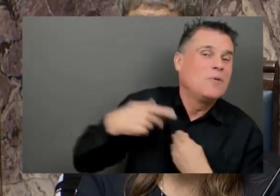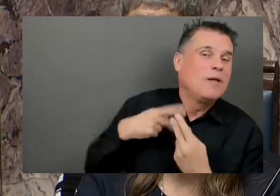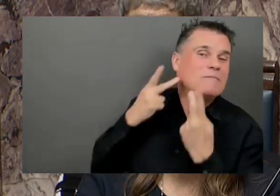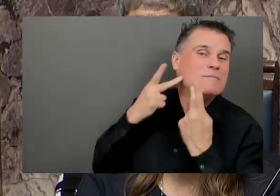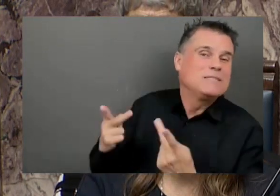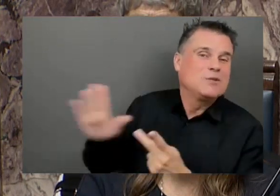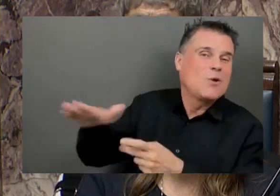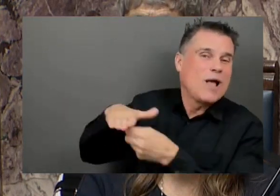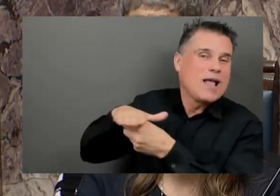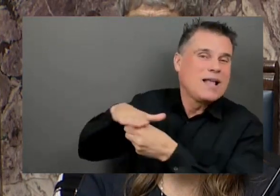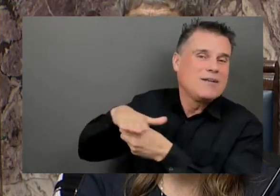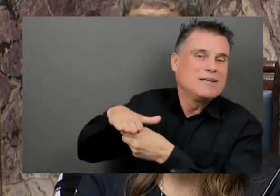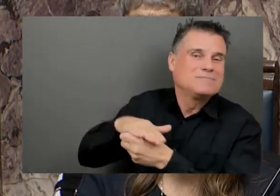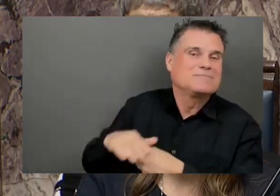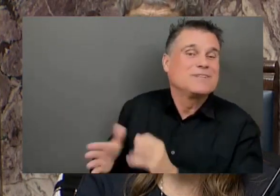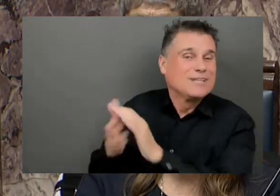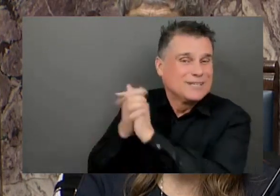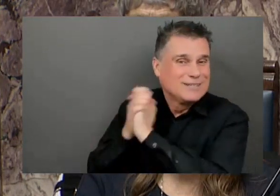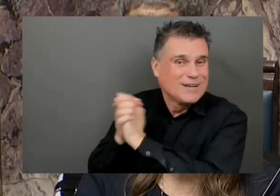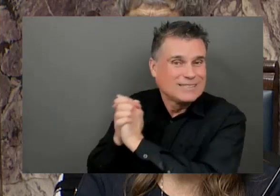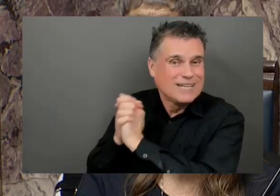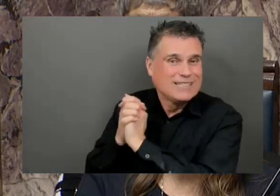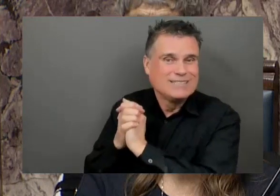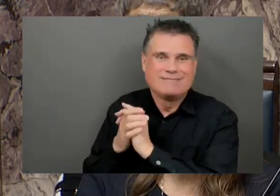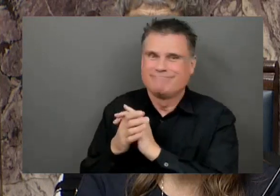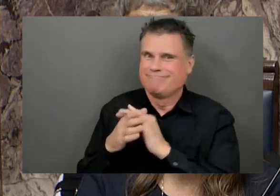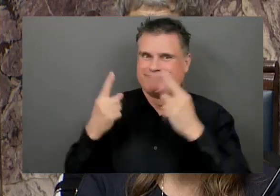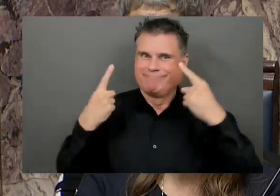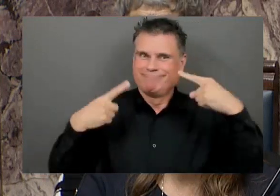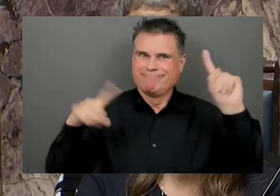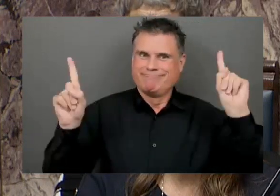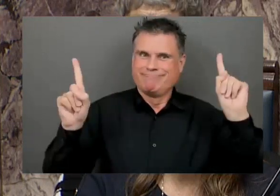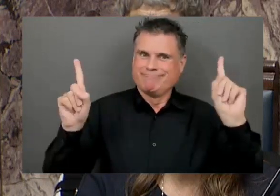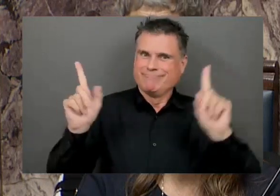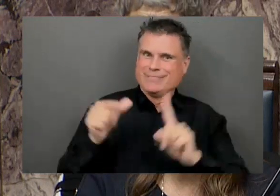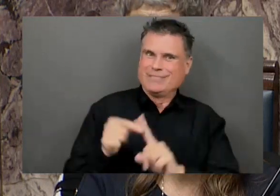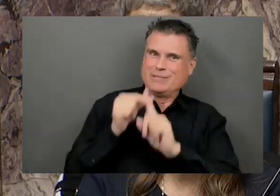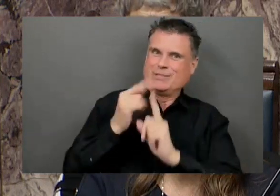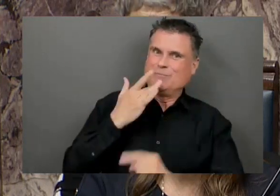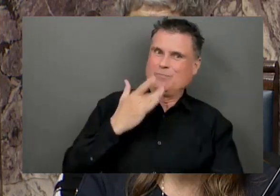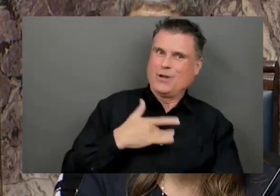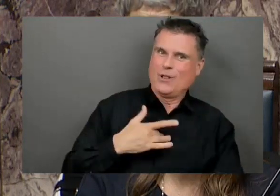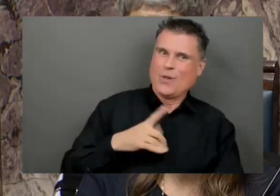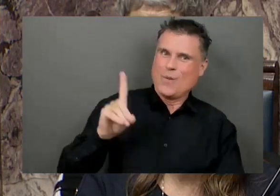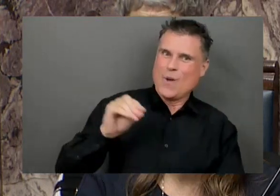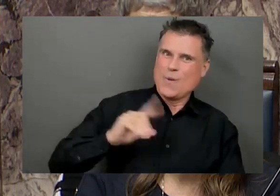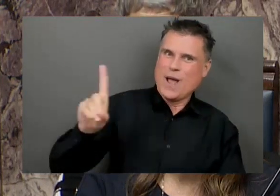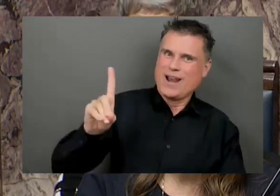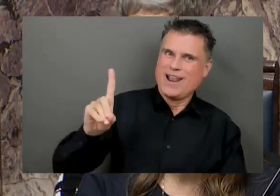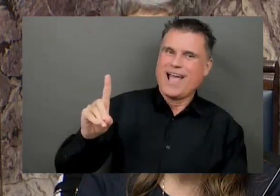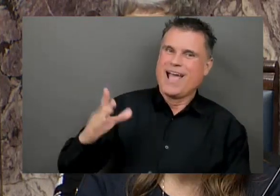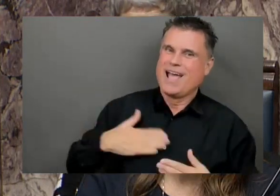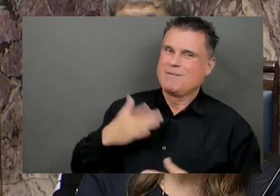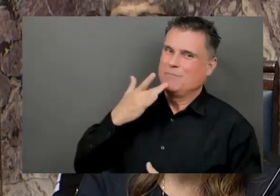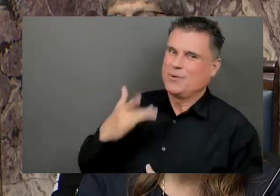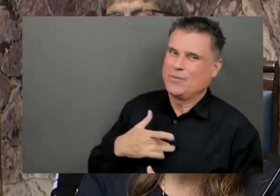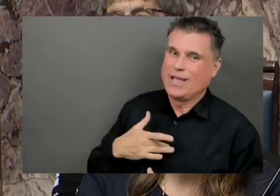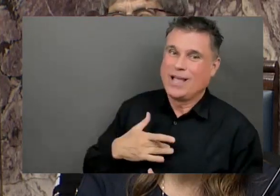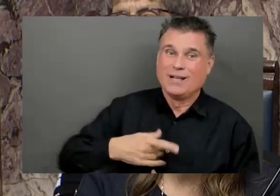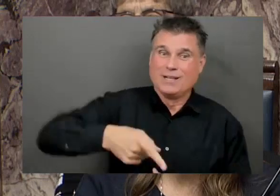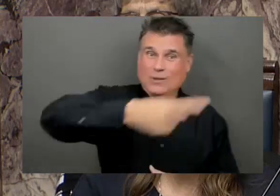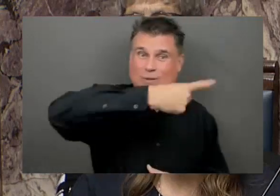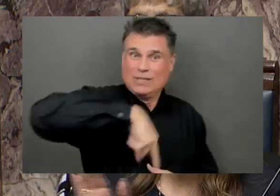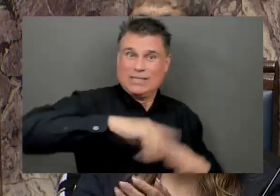reaching this very special milestone. Happy birthday, Alice, from all of us here in the BC Legislature.